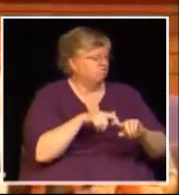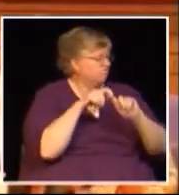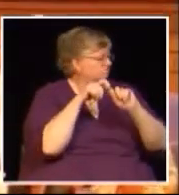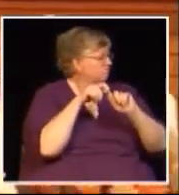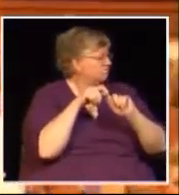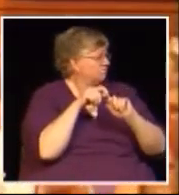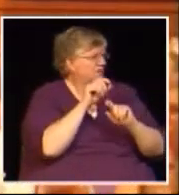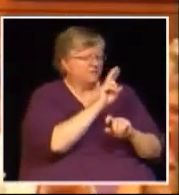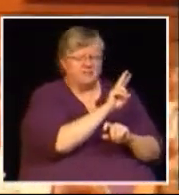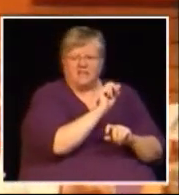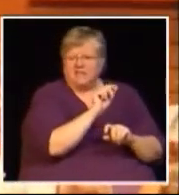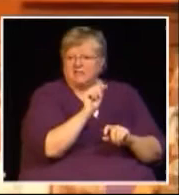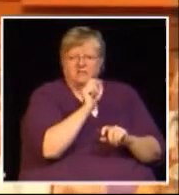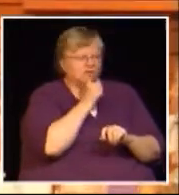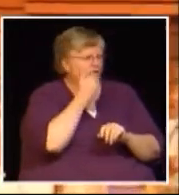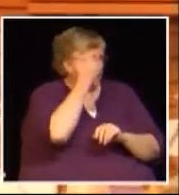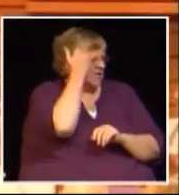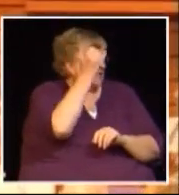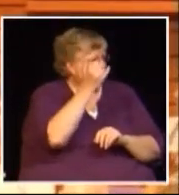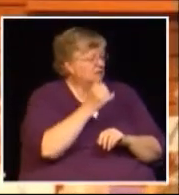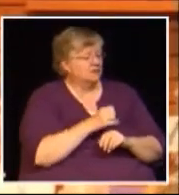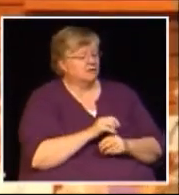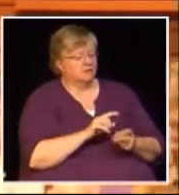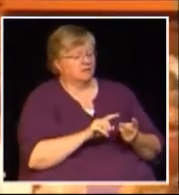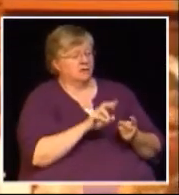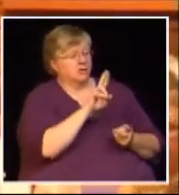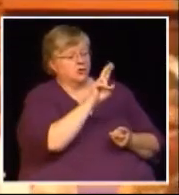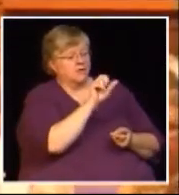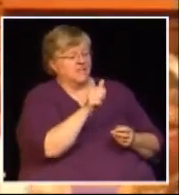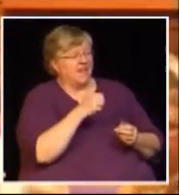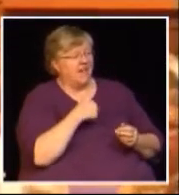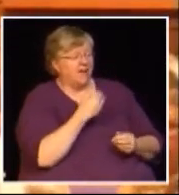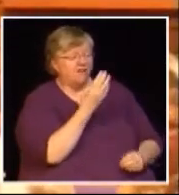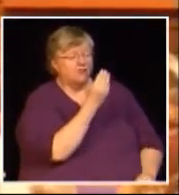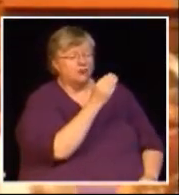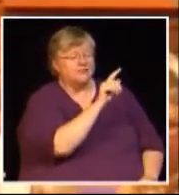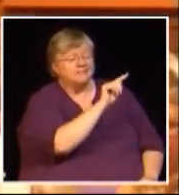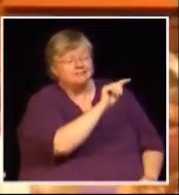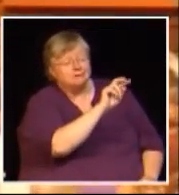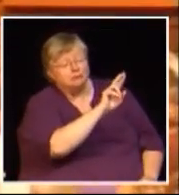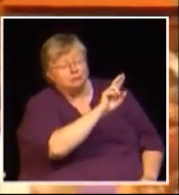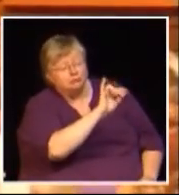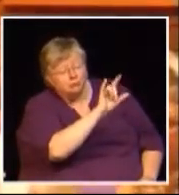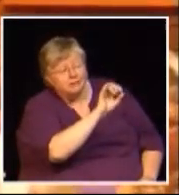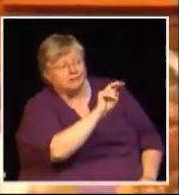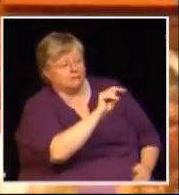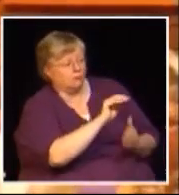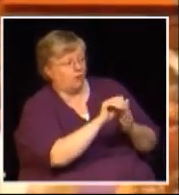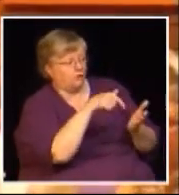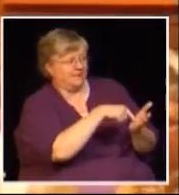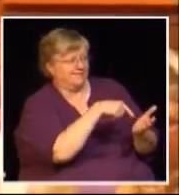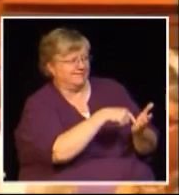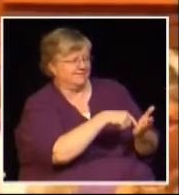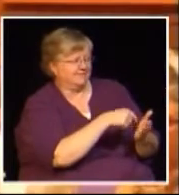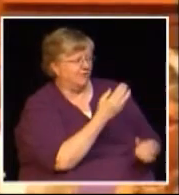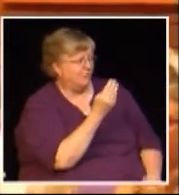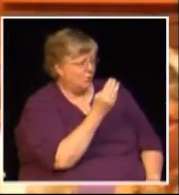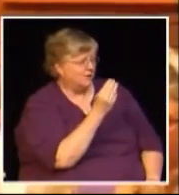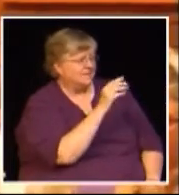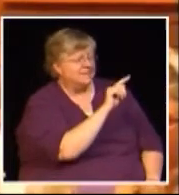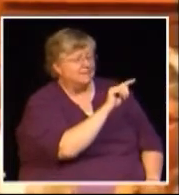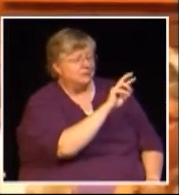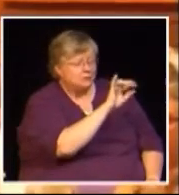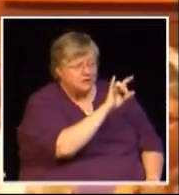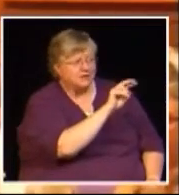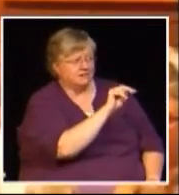maybe better hold back it's not a great idea the U.S. has 14 trillion dollars in debt so we